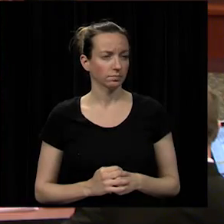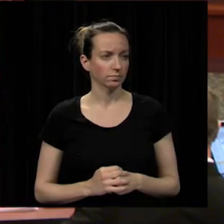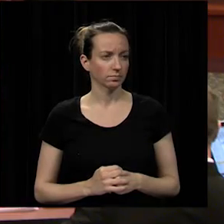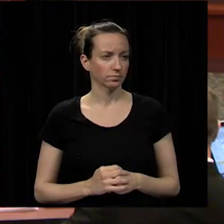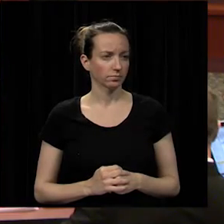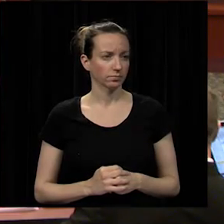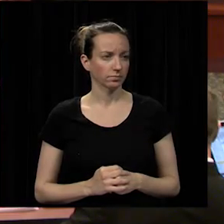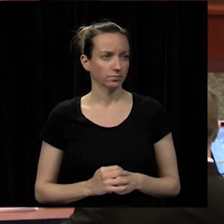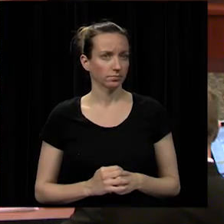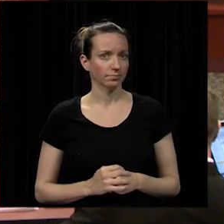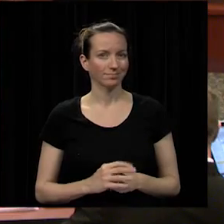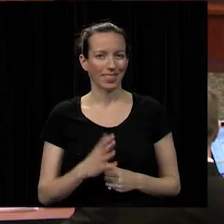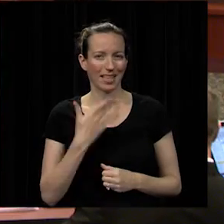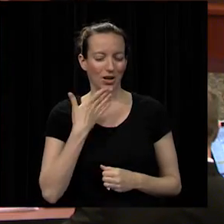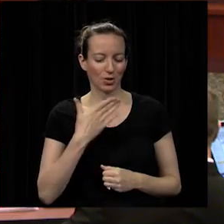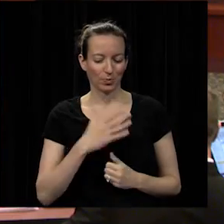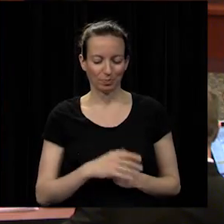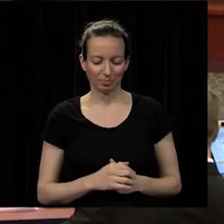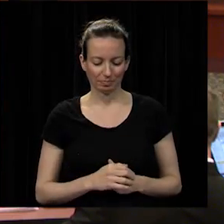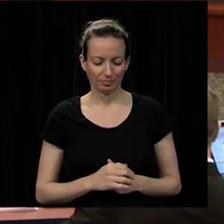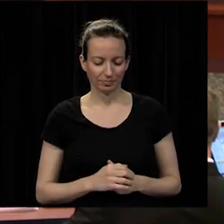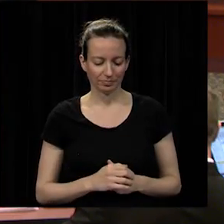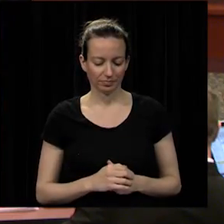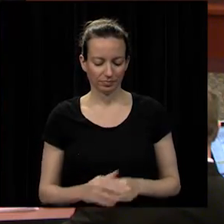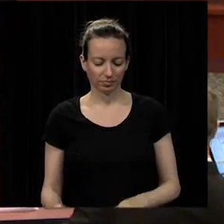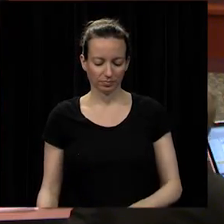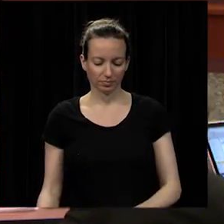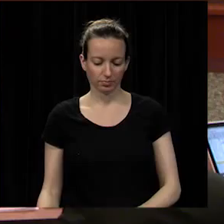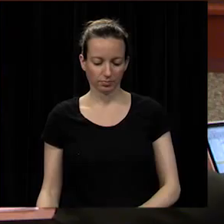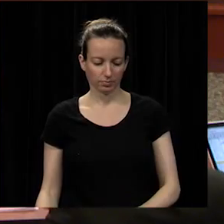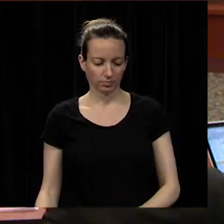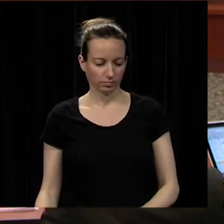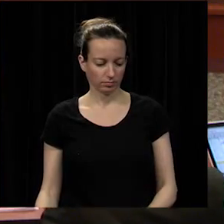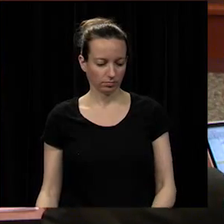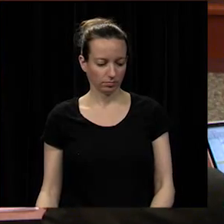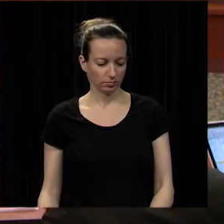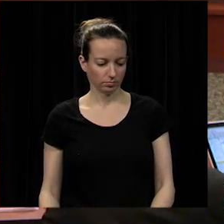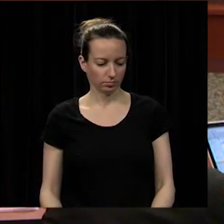thank you thank you